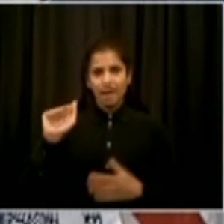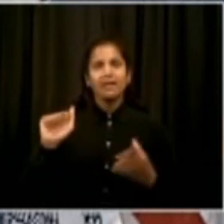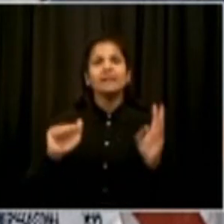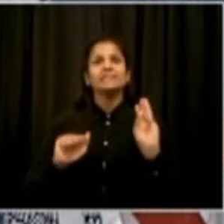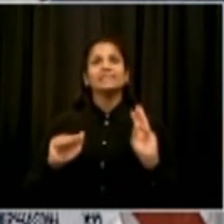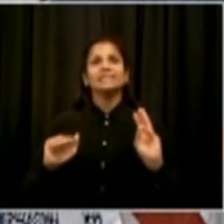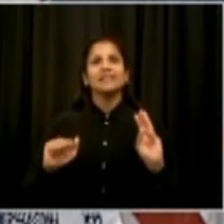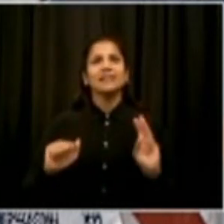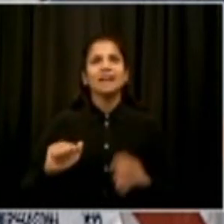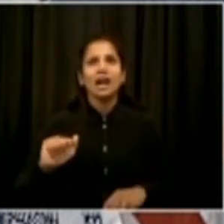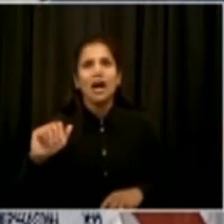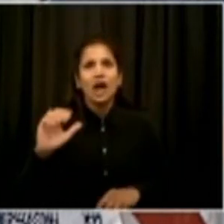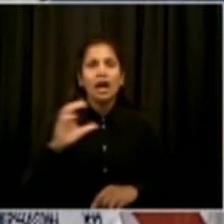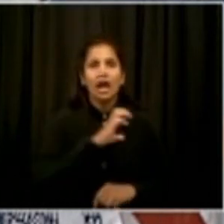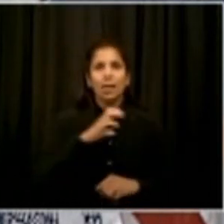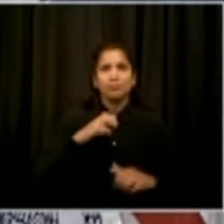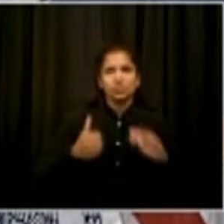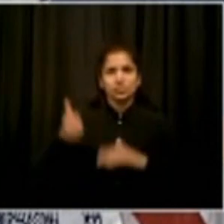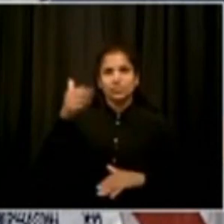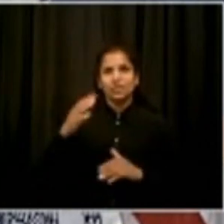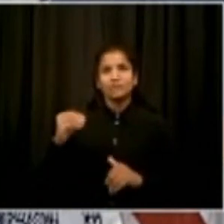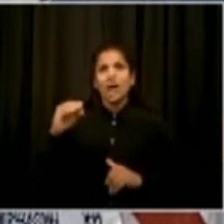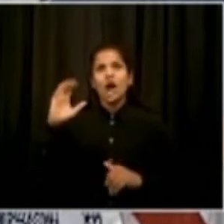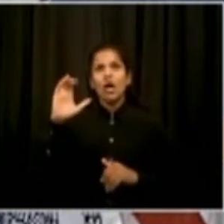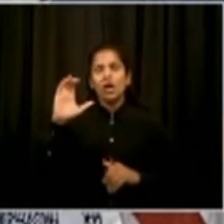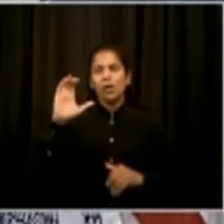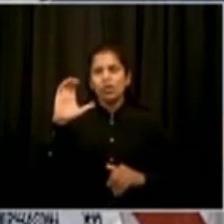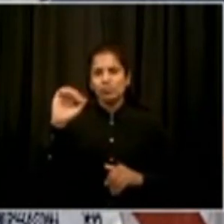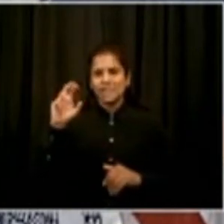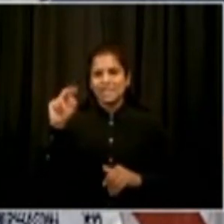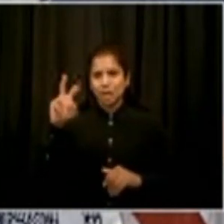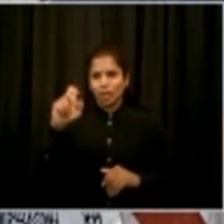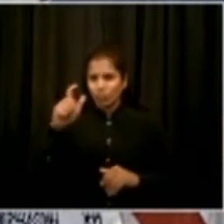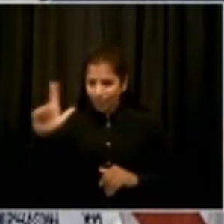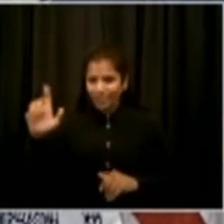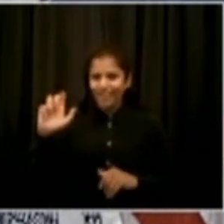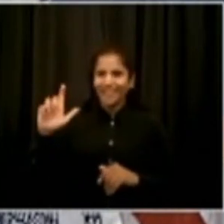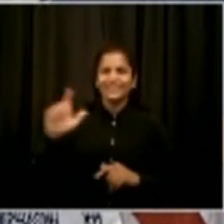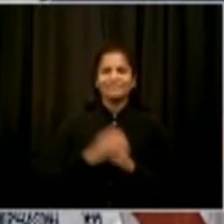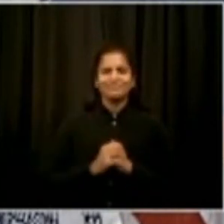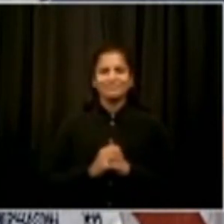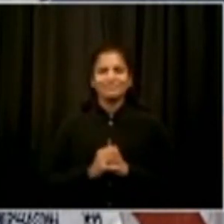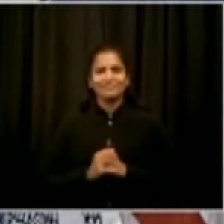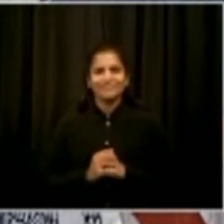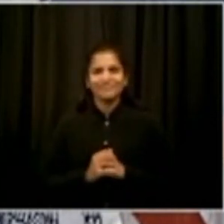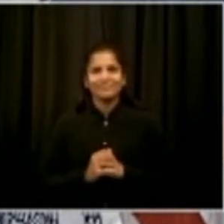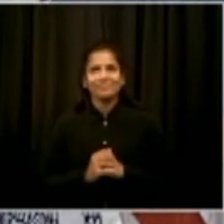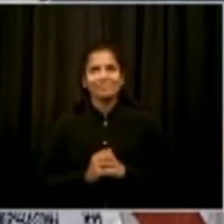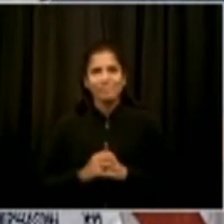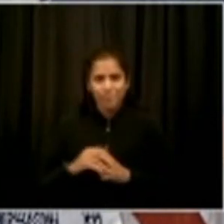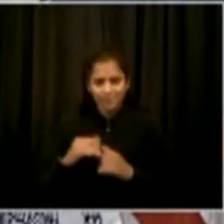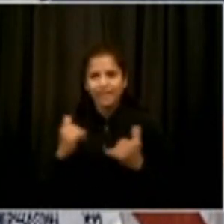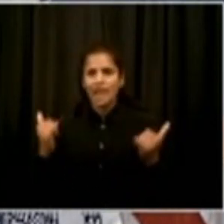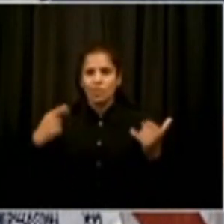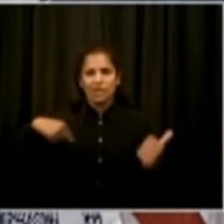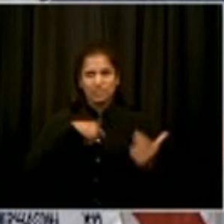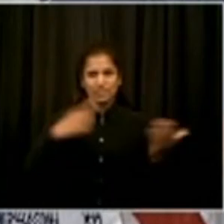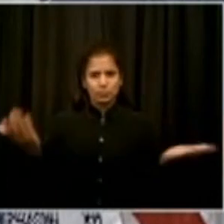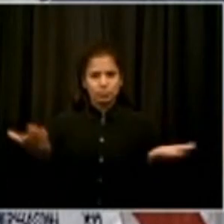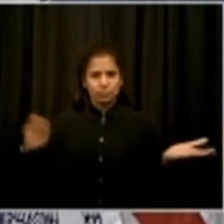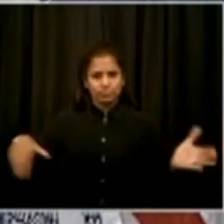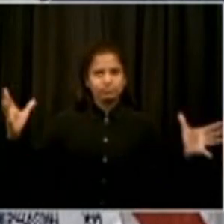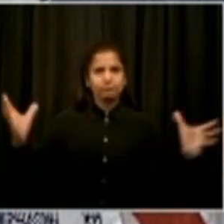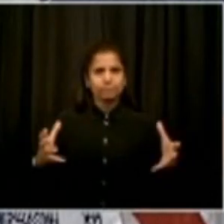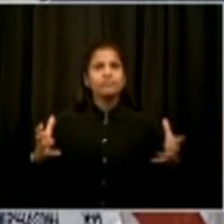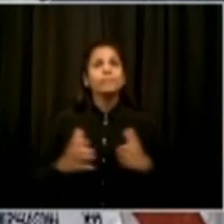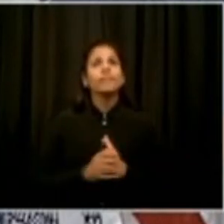Dave, are you there? Yes, I'm here. you hear me? you go. How are you doing, Dave? I'm fine, Mayor. Hey, I wanted to ask you, first of all, a question about